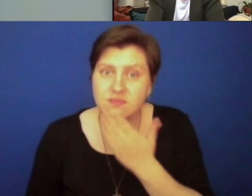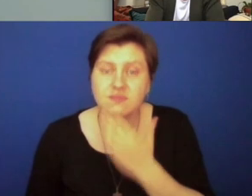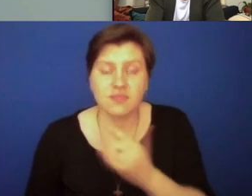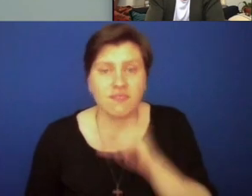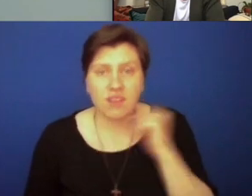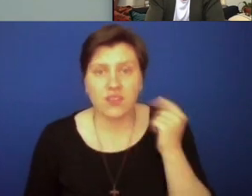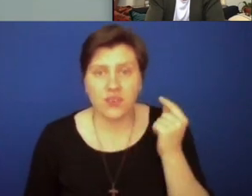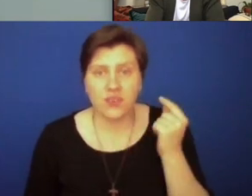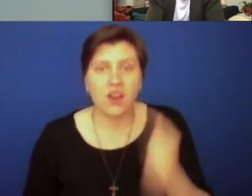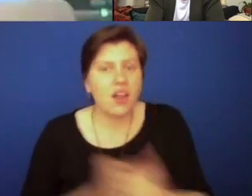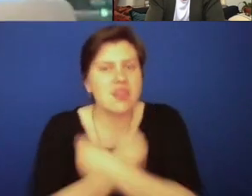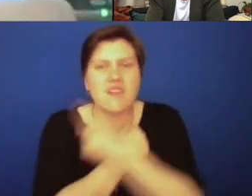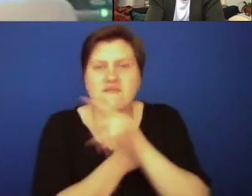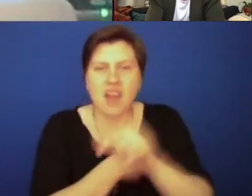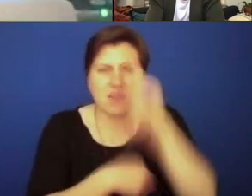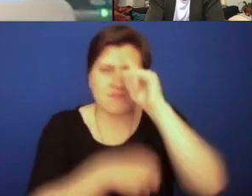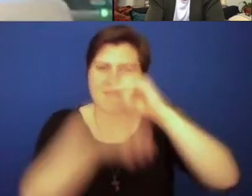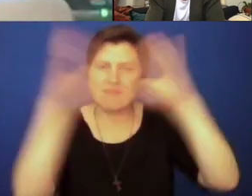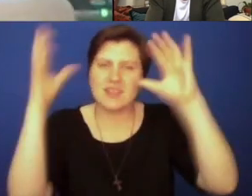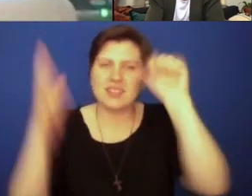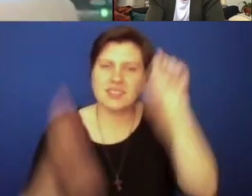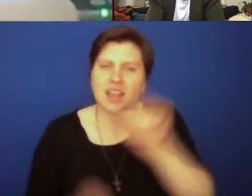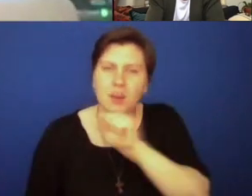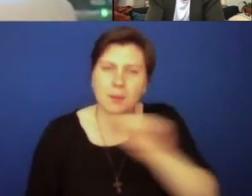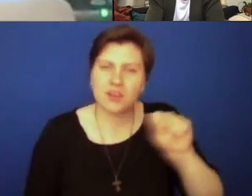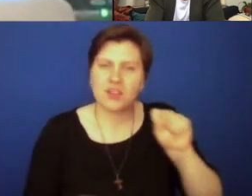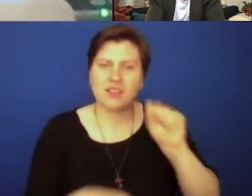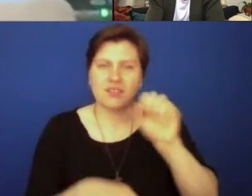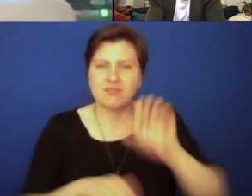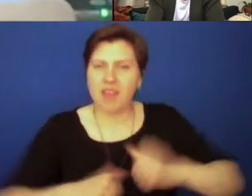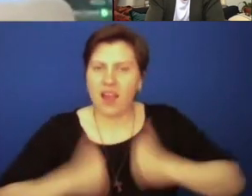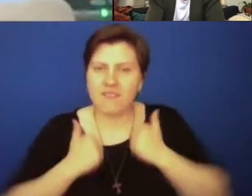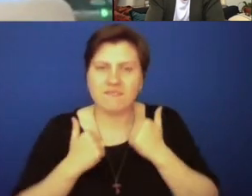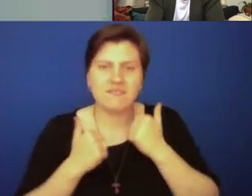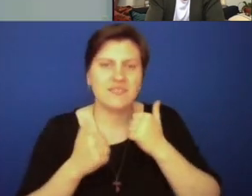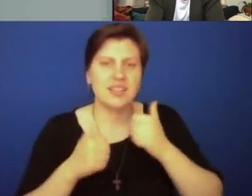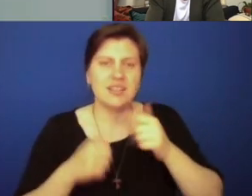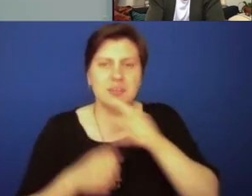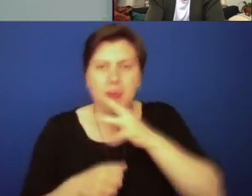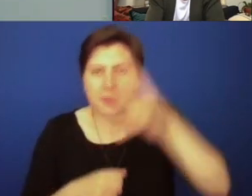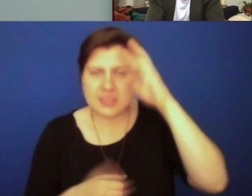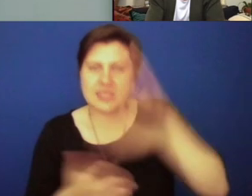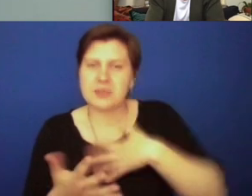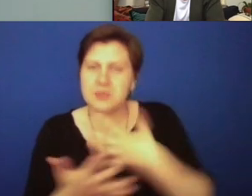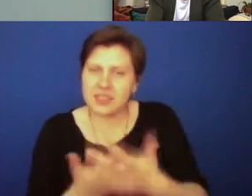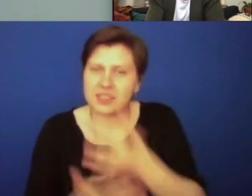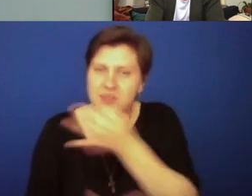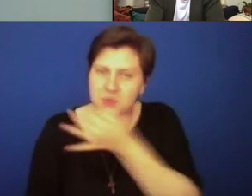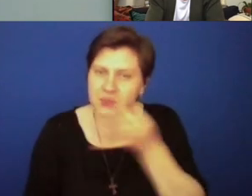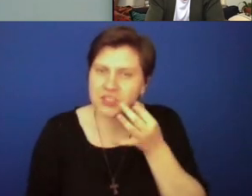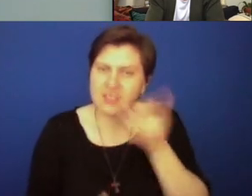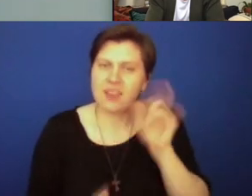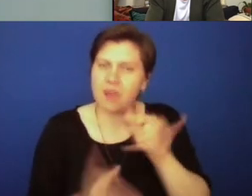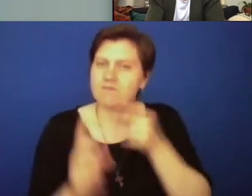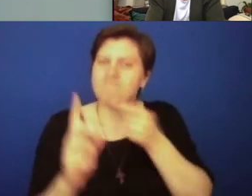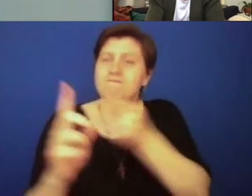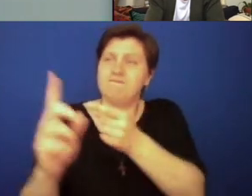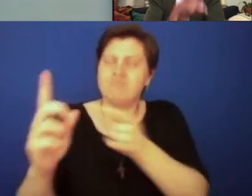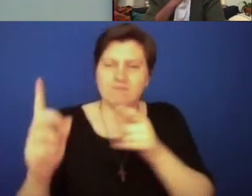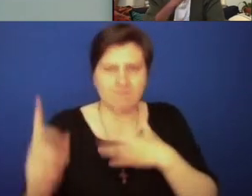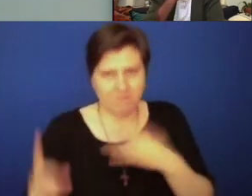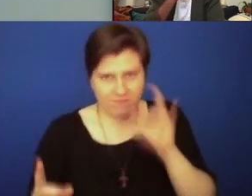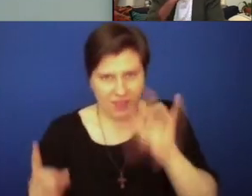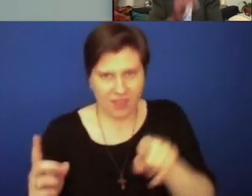of the sacramental life of the church, baptism, Eucharist and confession being guiding lights for us to work toward the fullest expression of that.